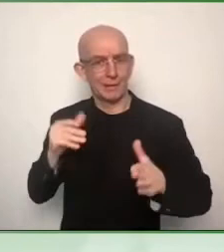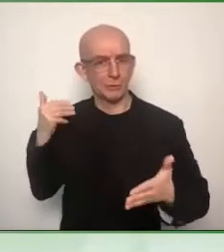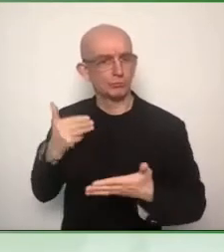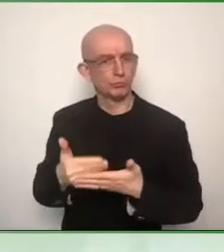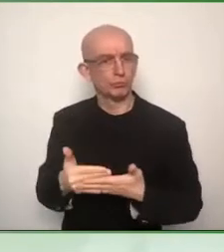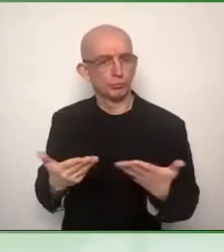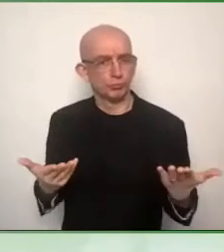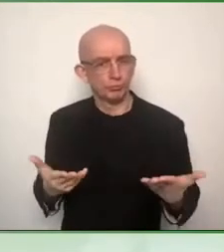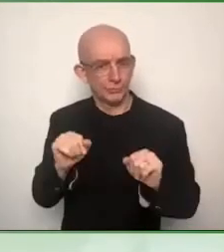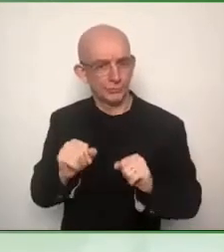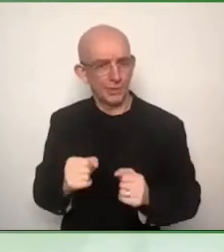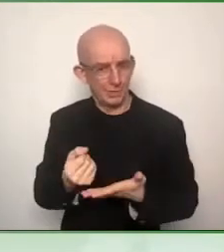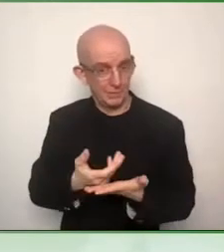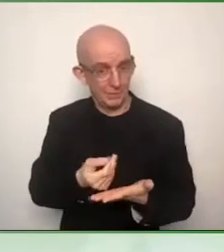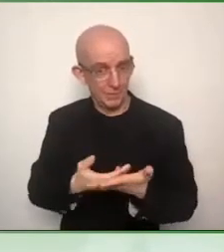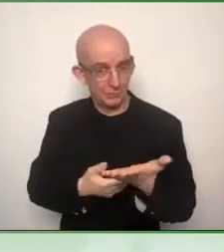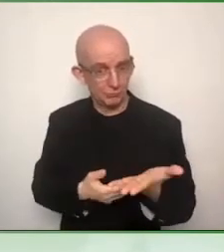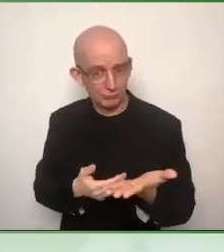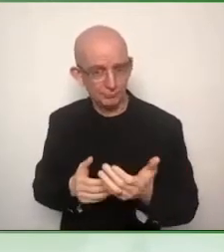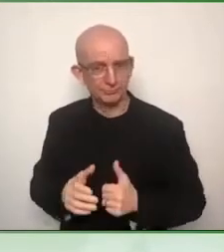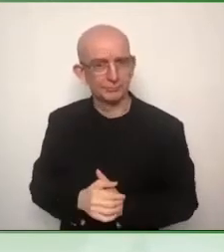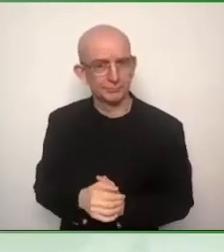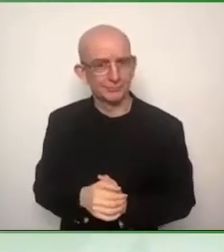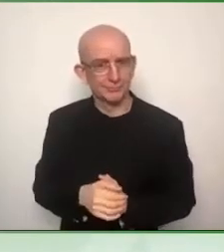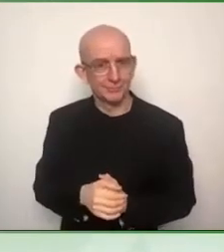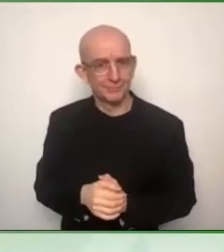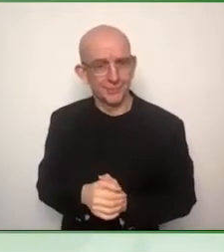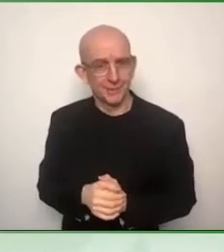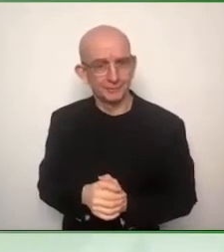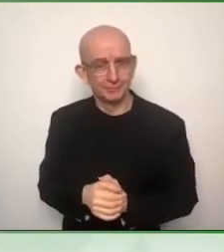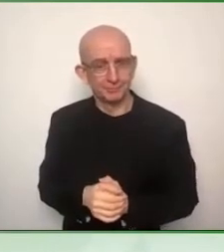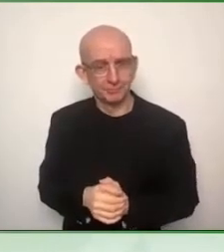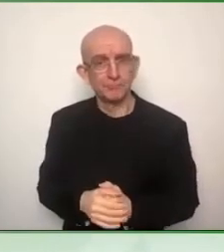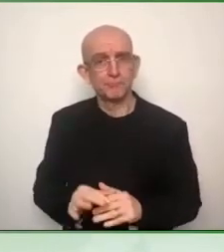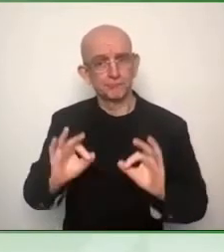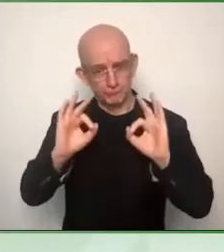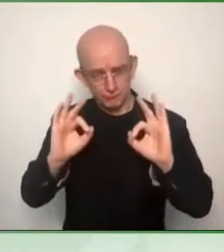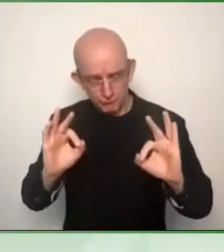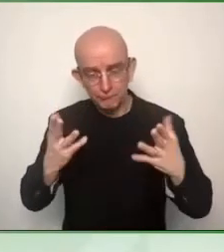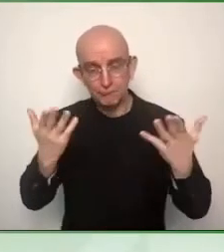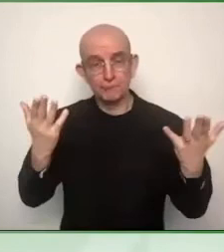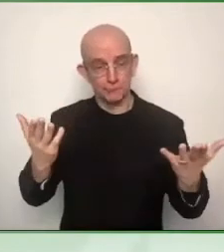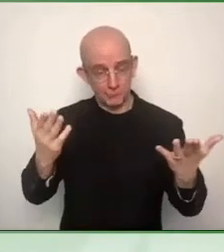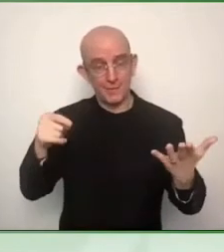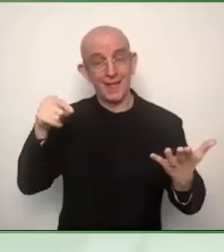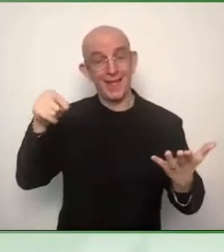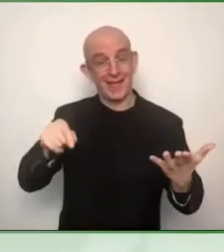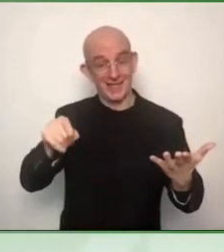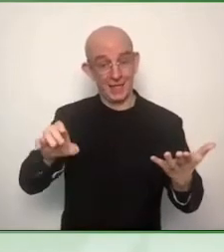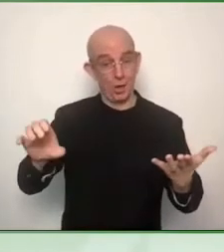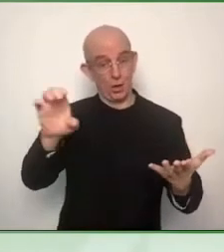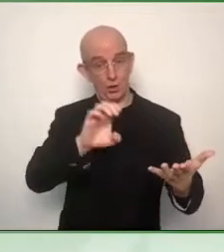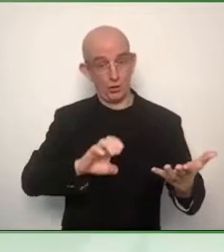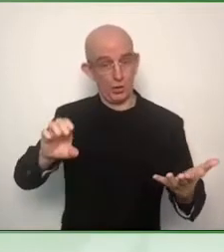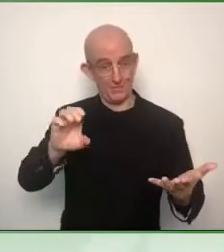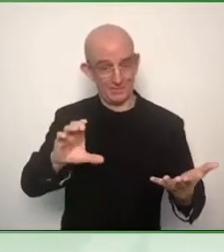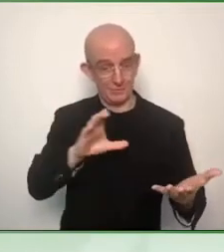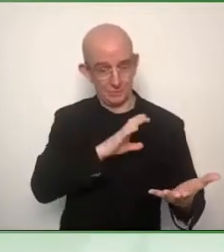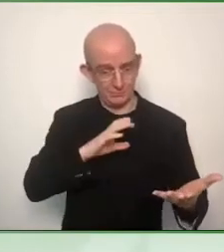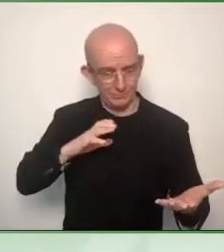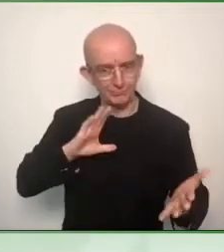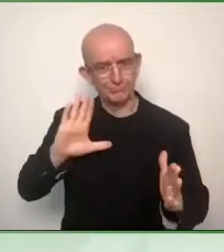for the question and the opportunity of sharing with you the work that we are doing on the European Accessibility Act.